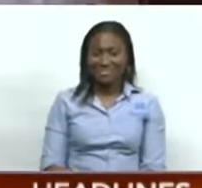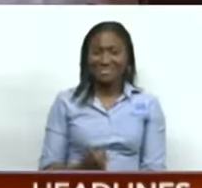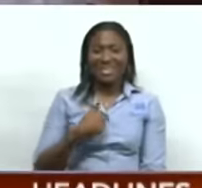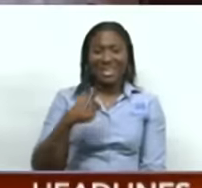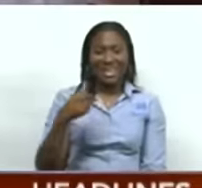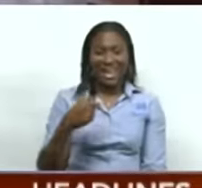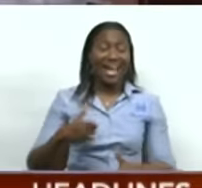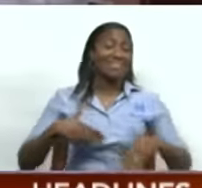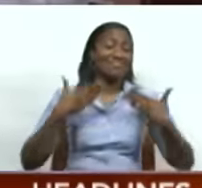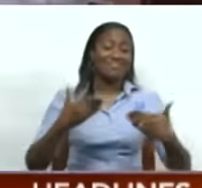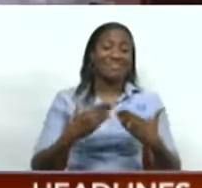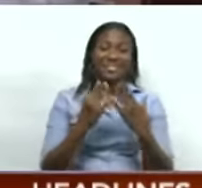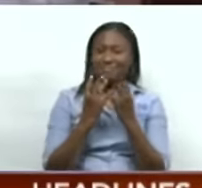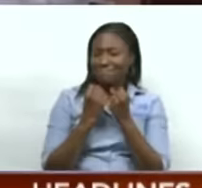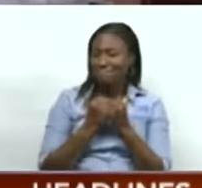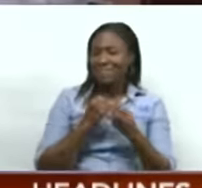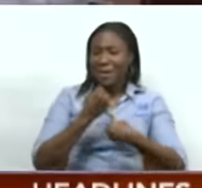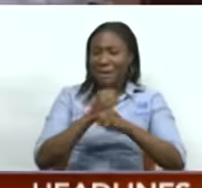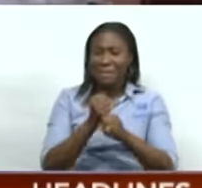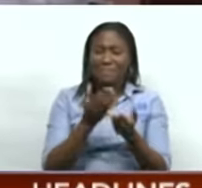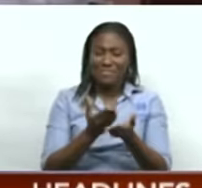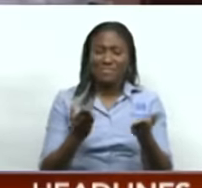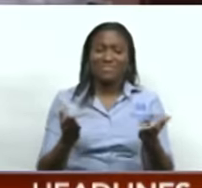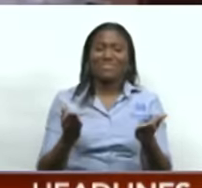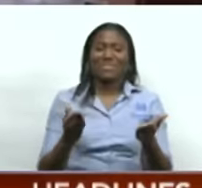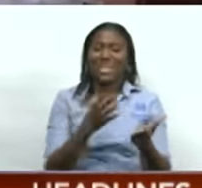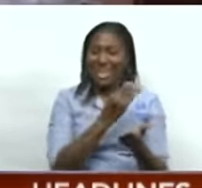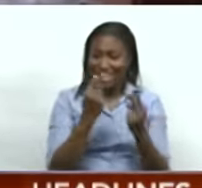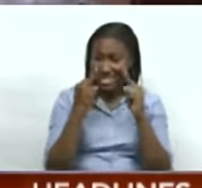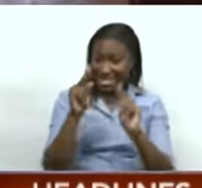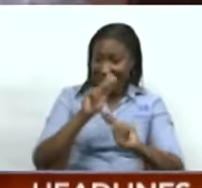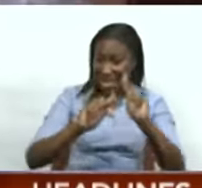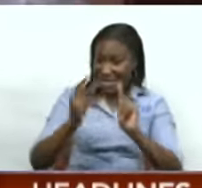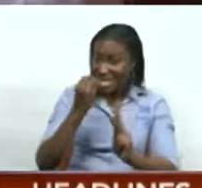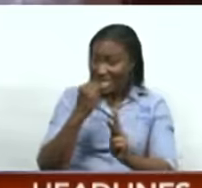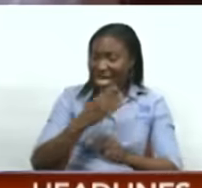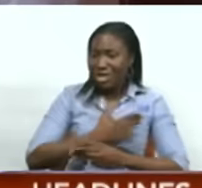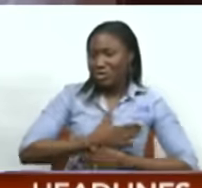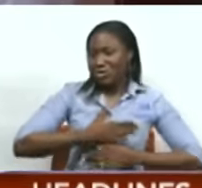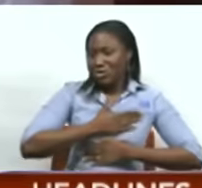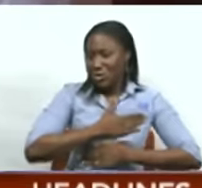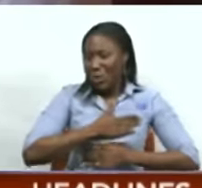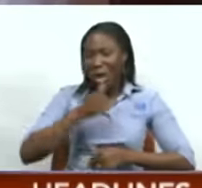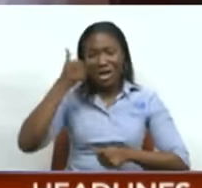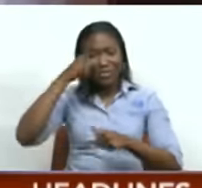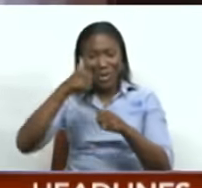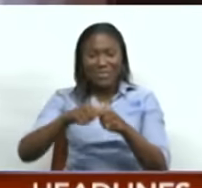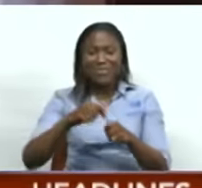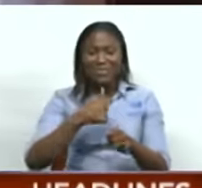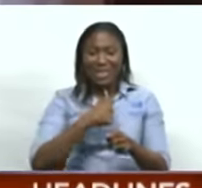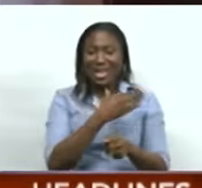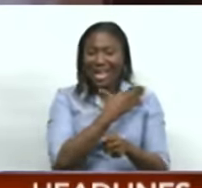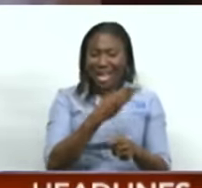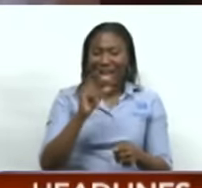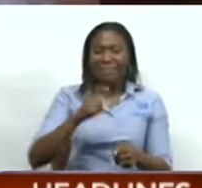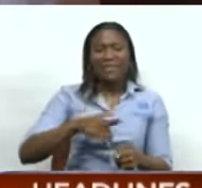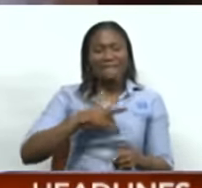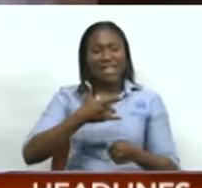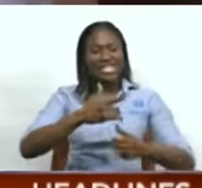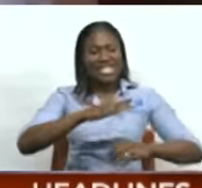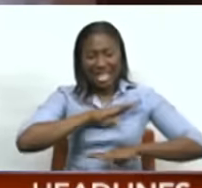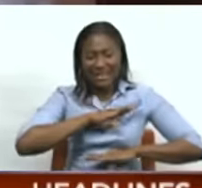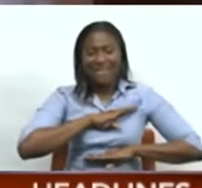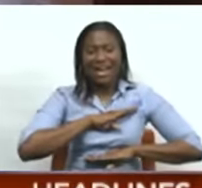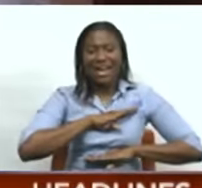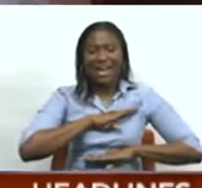take pleasure in making a product that when somebody eats it, they must enjoy it, they must remember it, and they must feel satisfied that